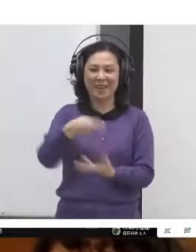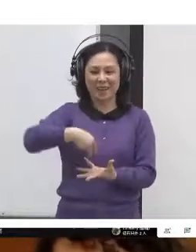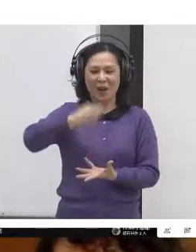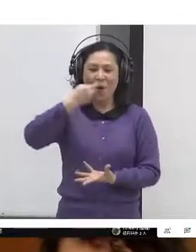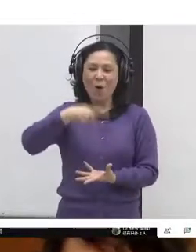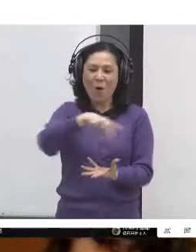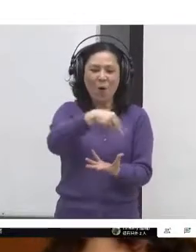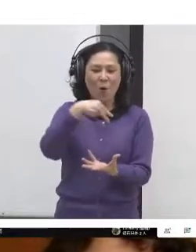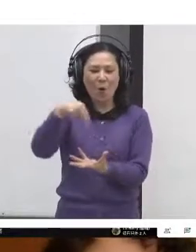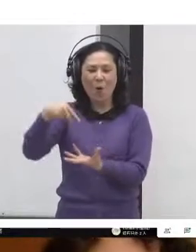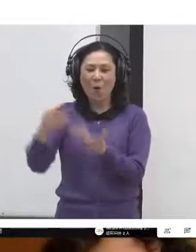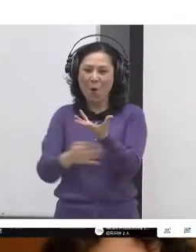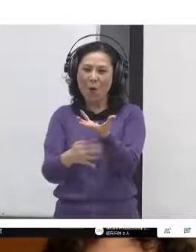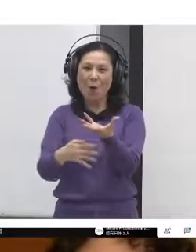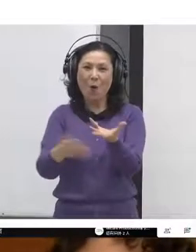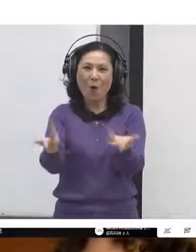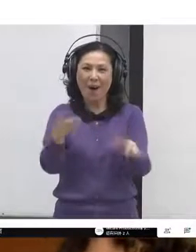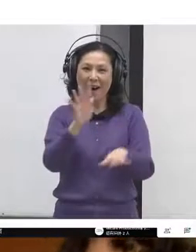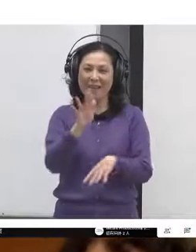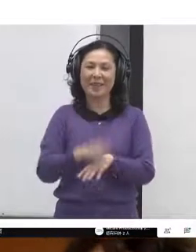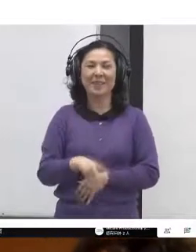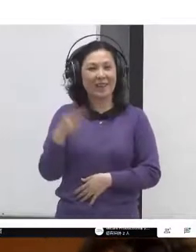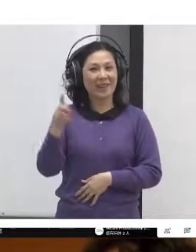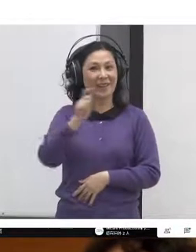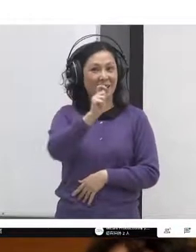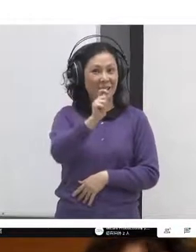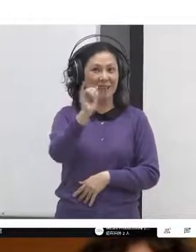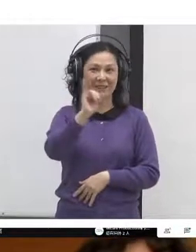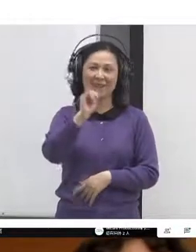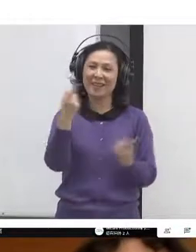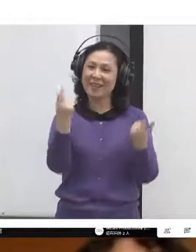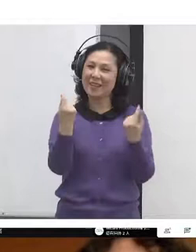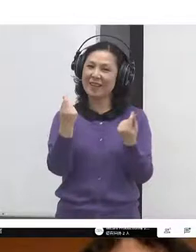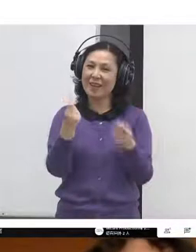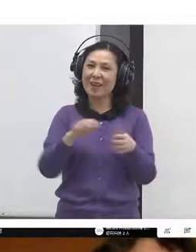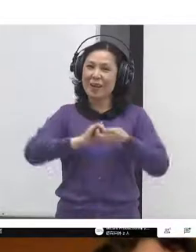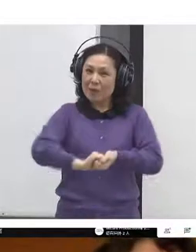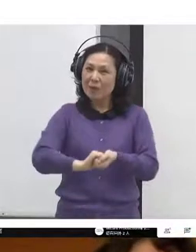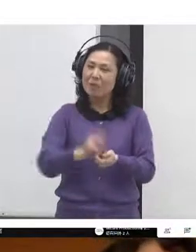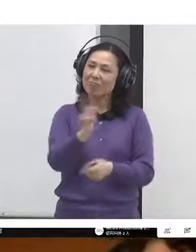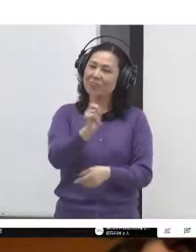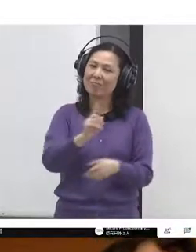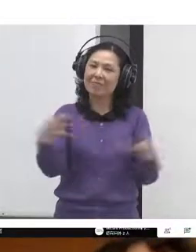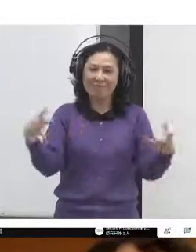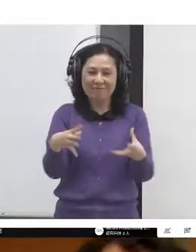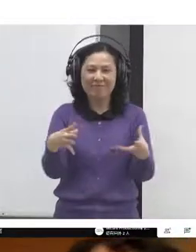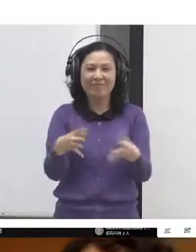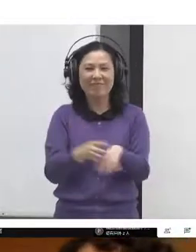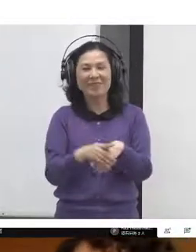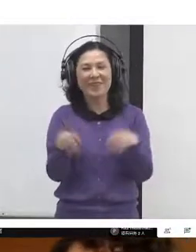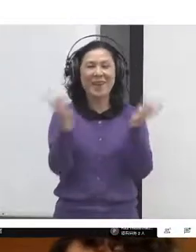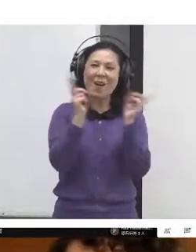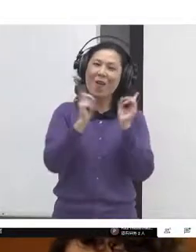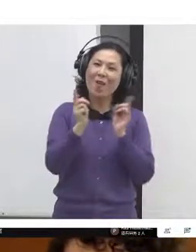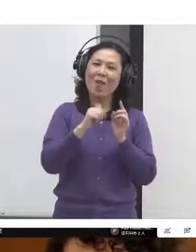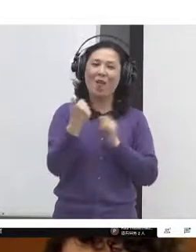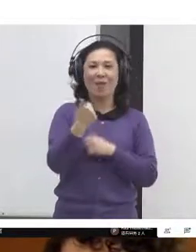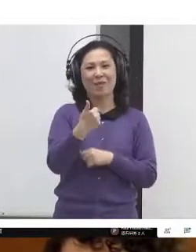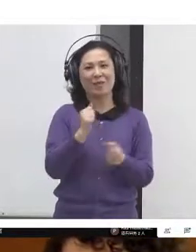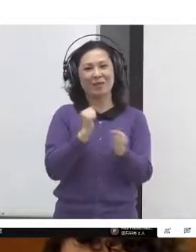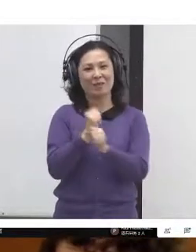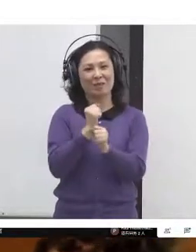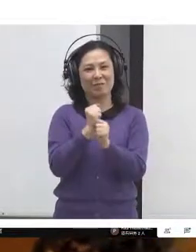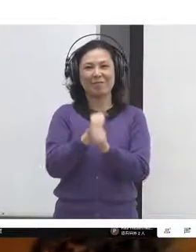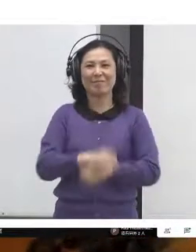decision about what to eat together, something fun. So I want to talk about some of the outcomes that